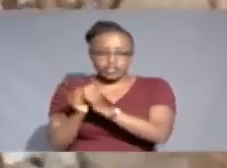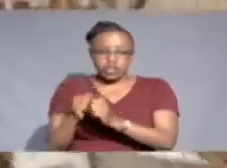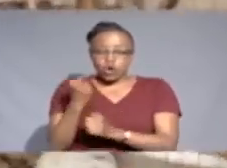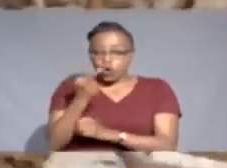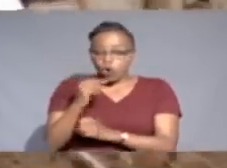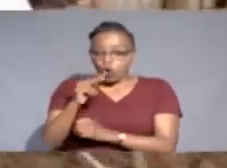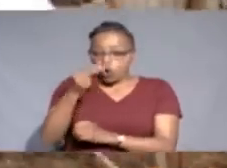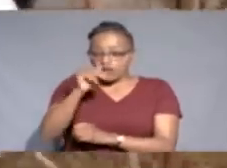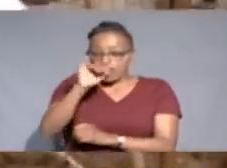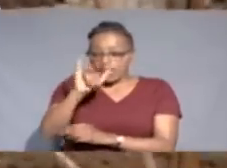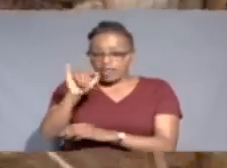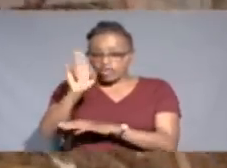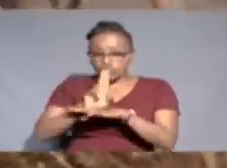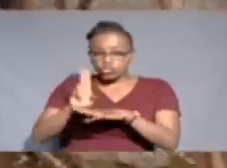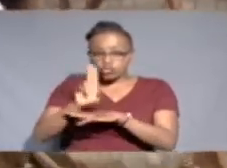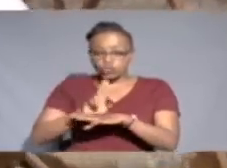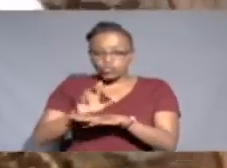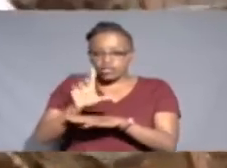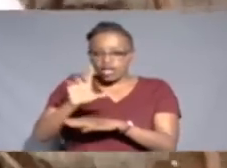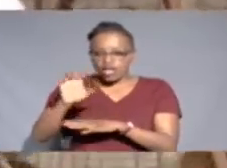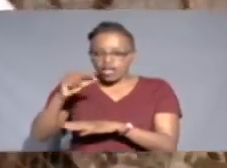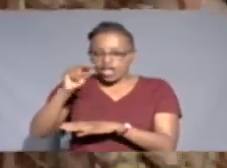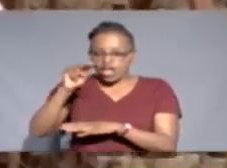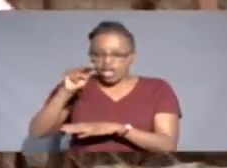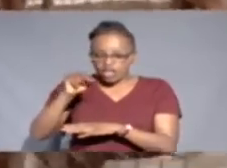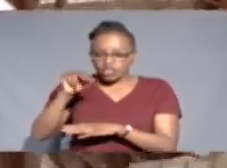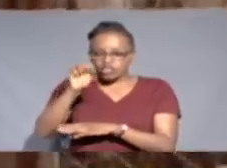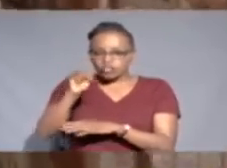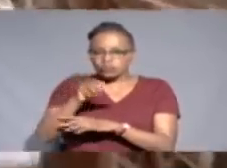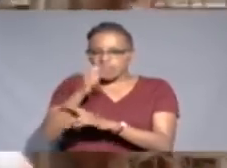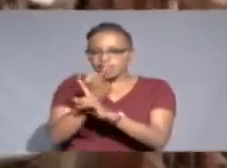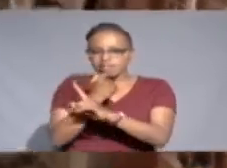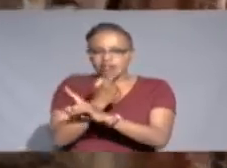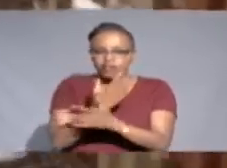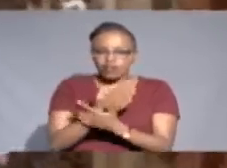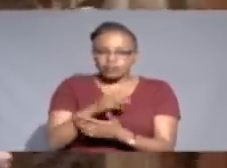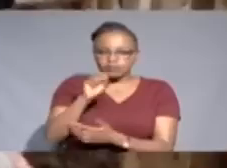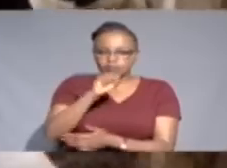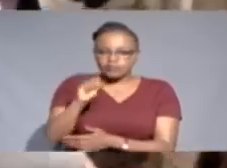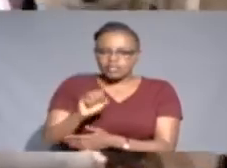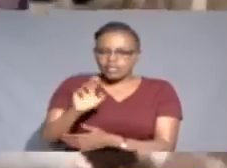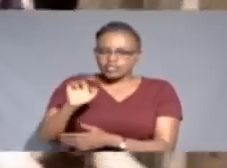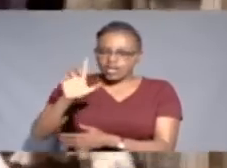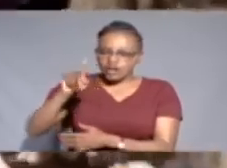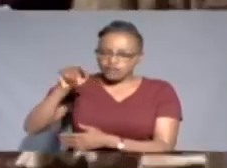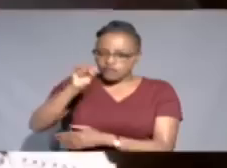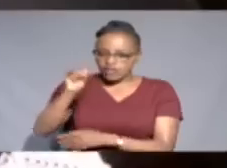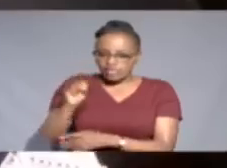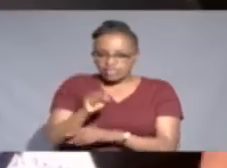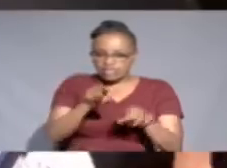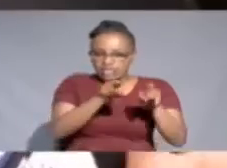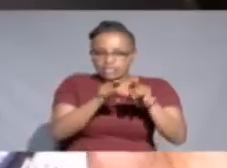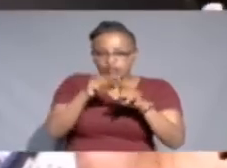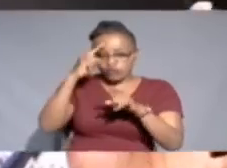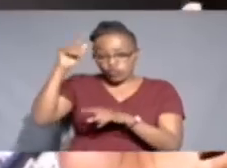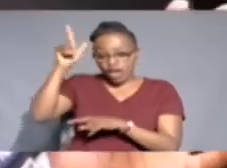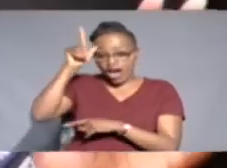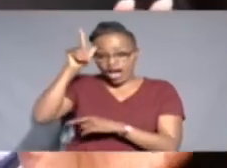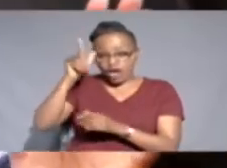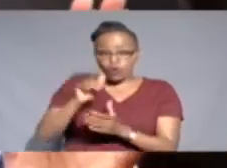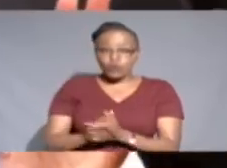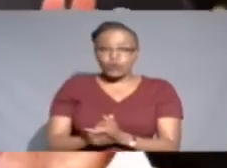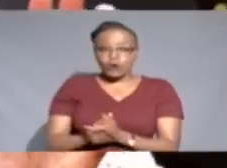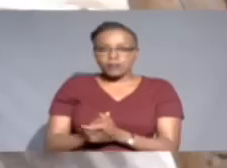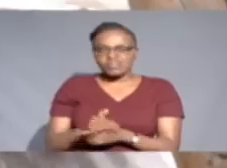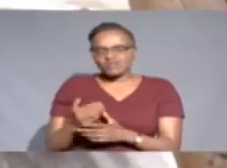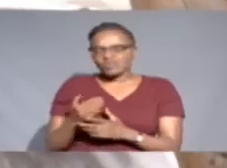hay. The couple also uses legumes and other crop by-products, such as sunflower, as feeds for the cows. For a daily cow, we